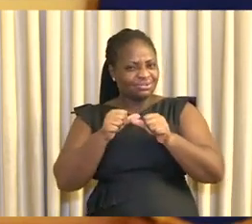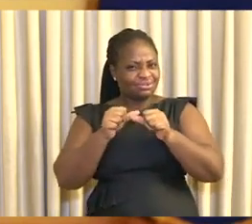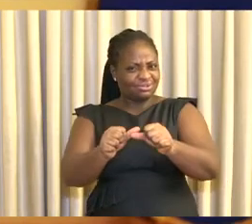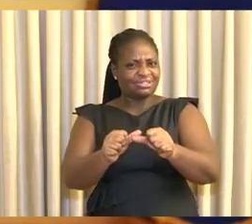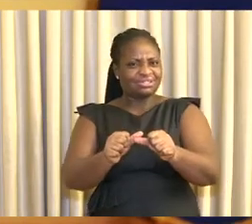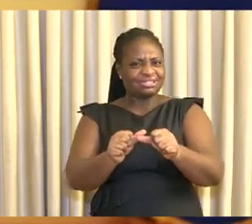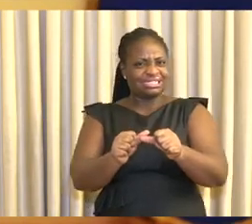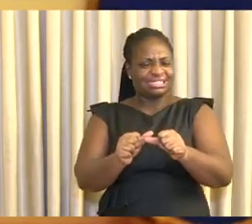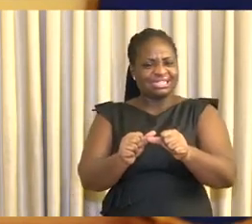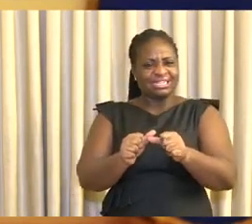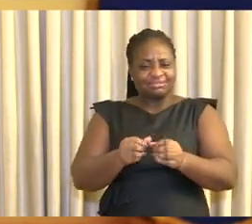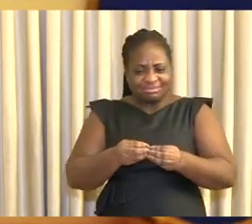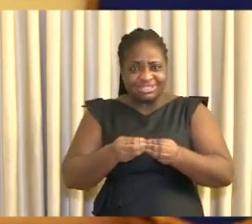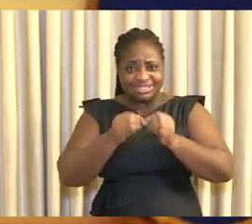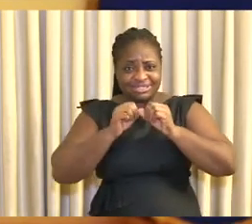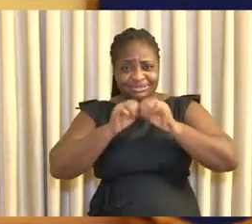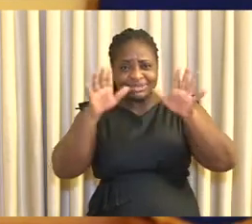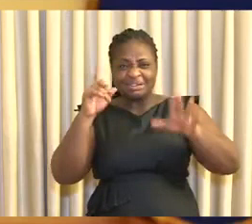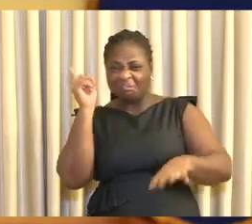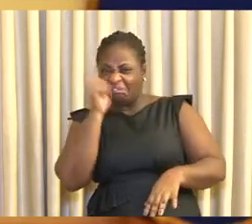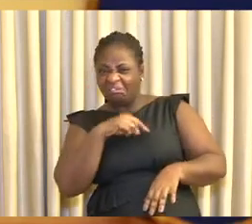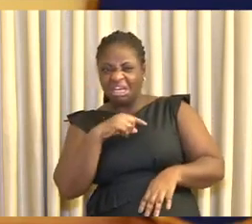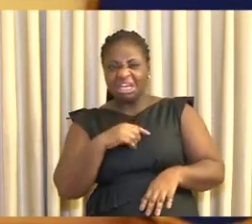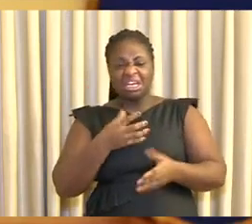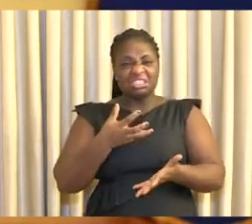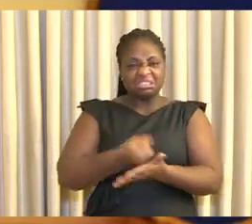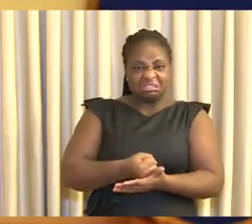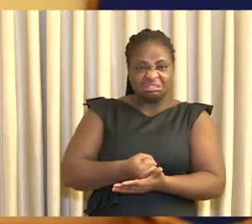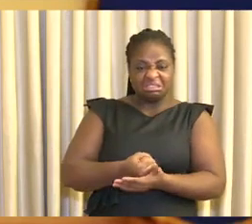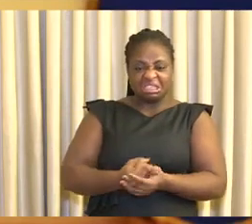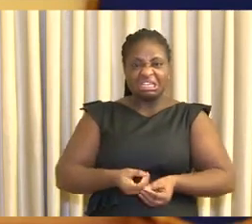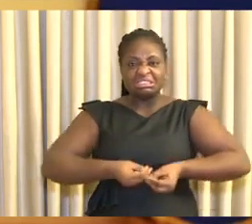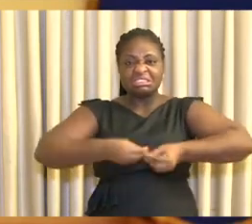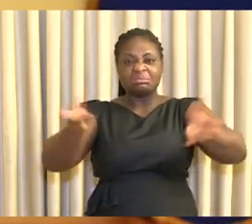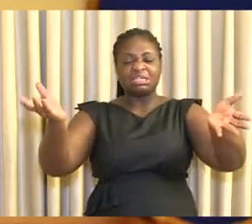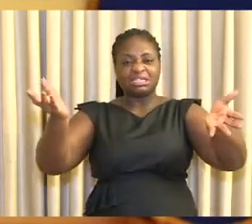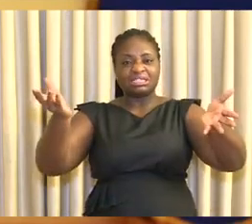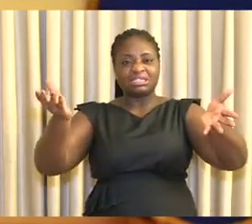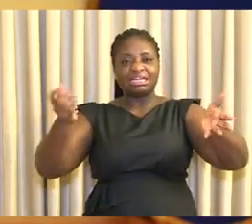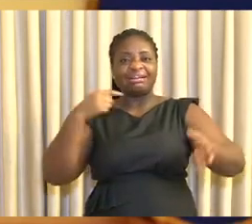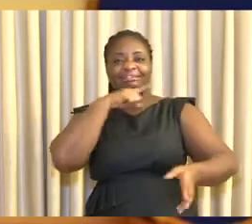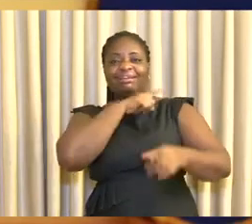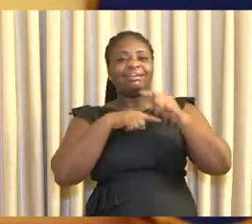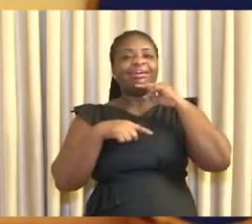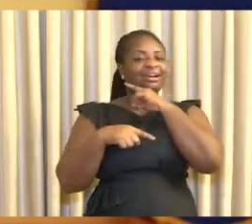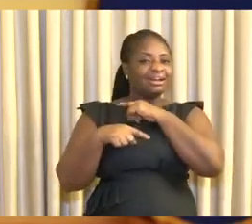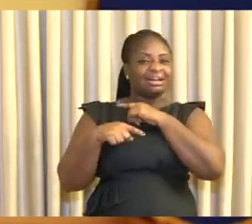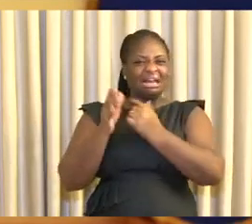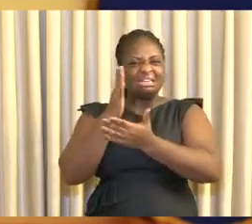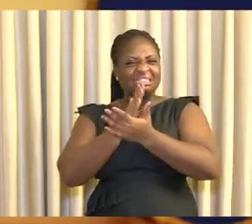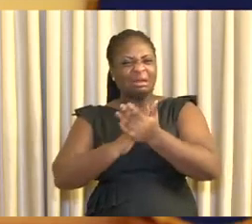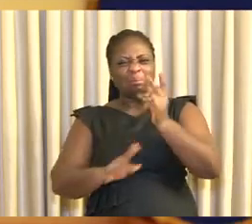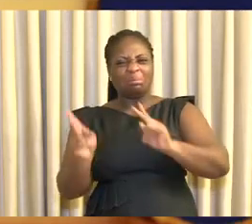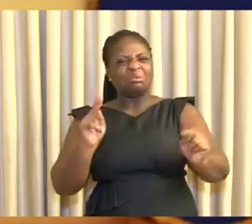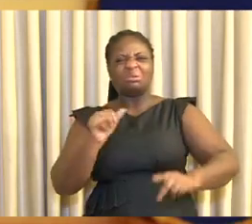deliberate dissemination of fake news, disinformation and outright lies by some unpatriotic